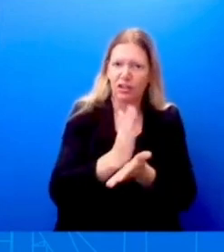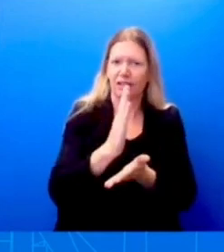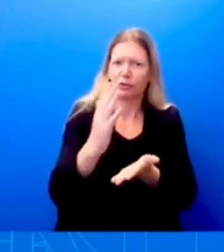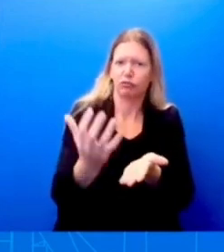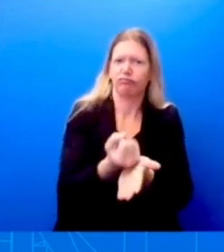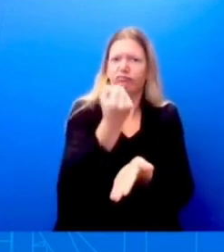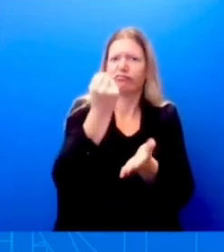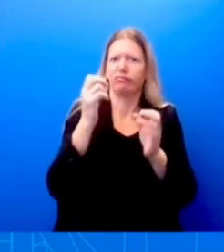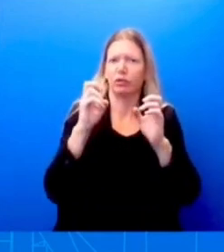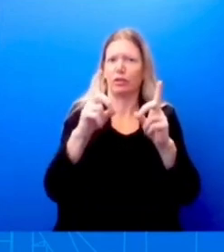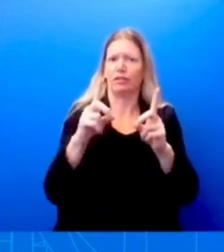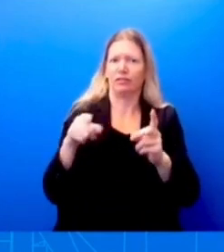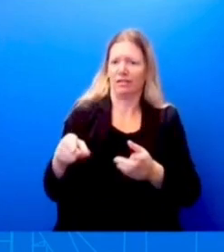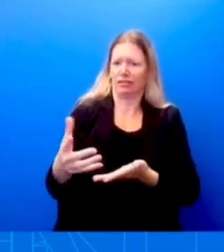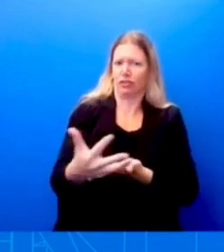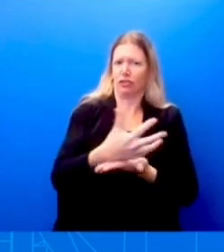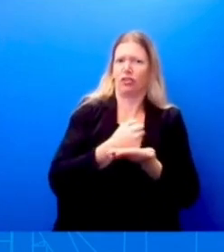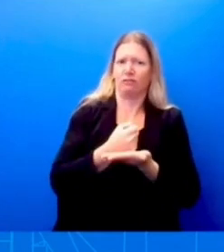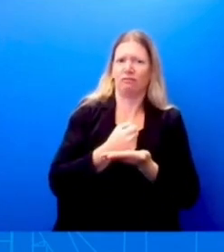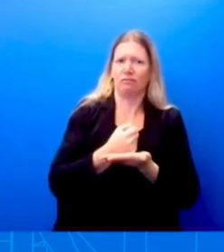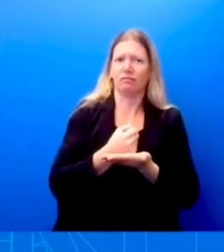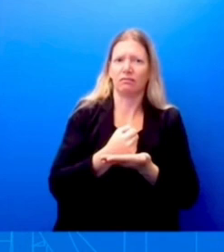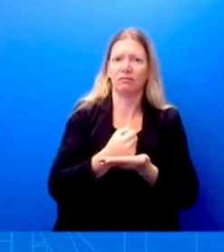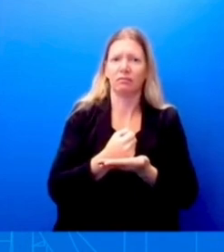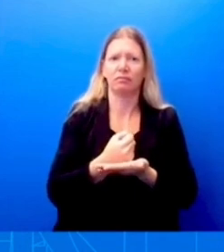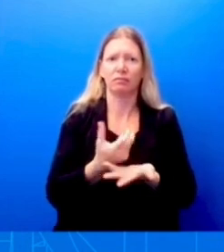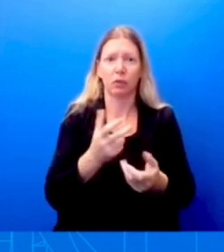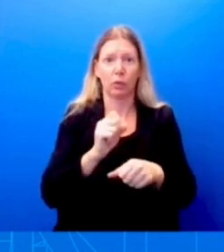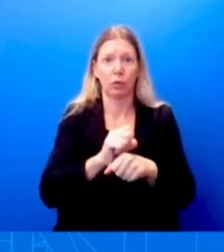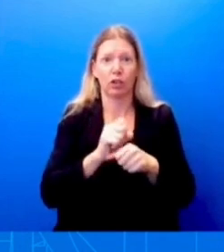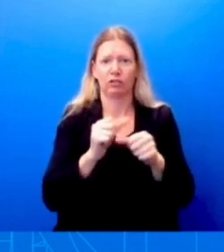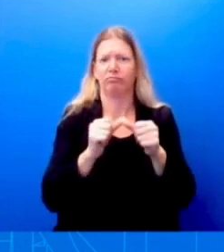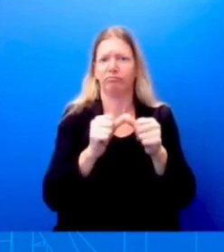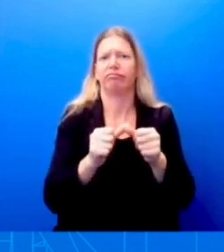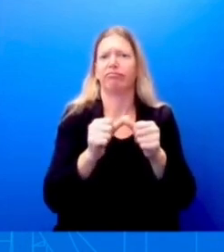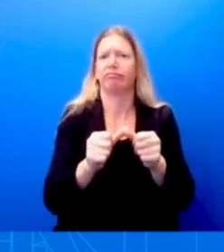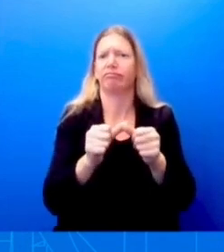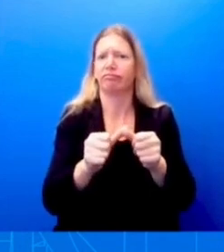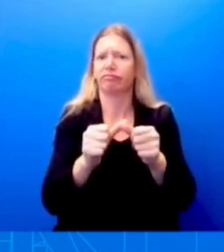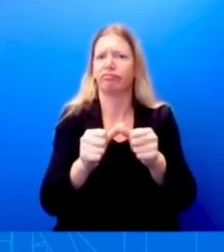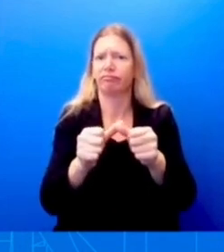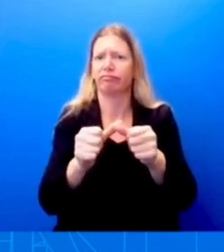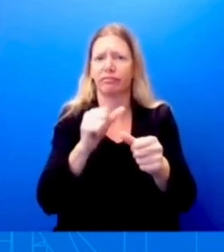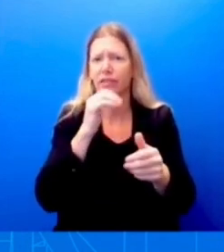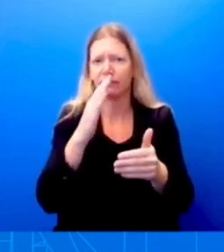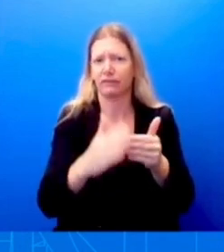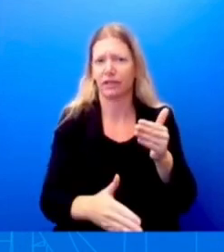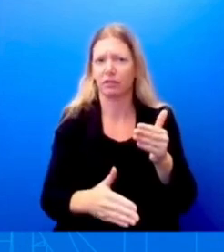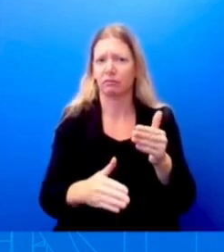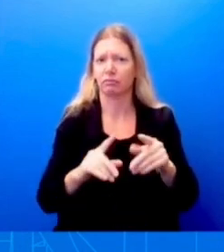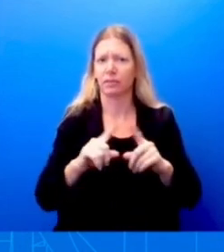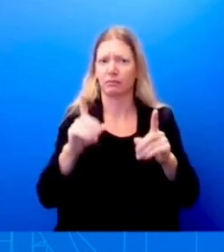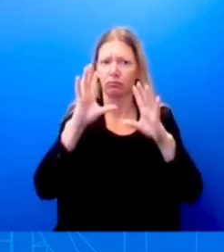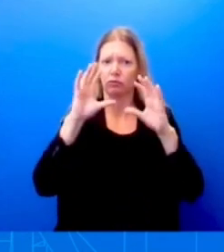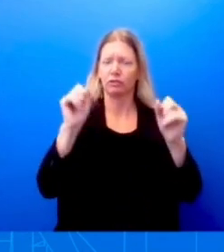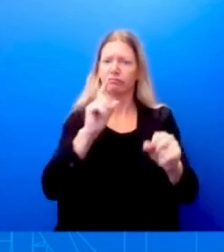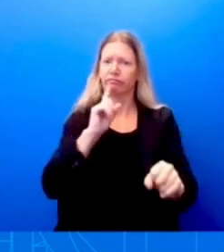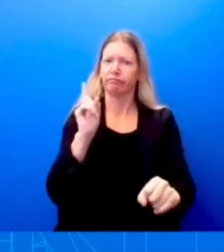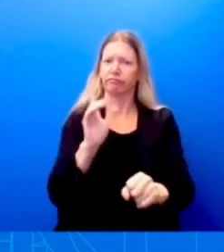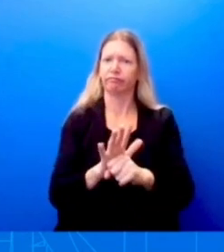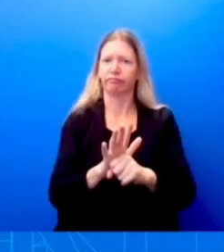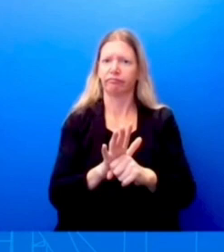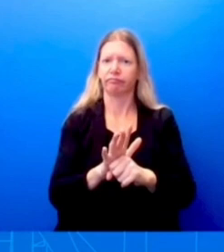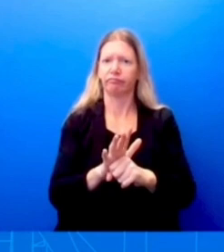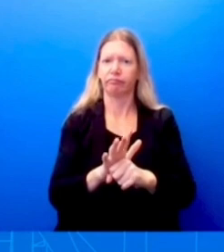a 10-step laid out for you, but I can say for sure that this President is committed. And you see that through the Secretary of Education. And of